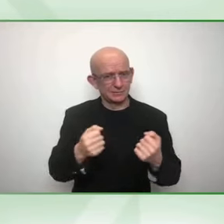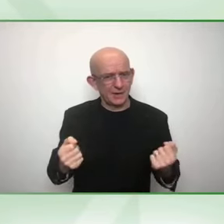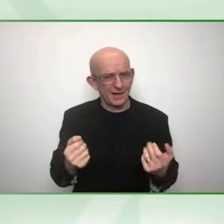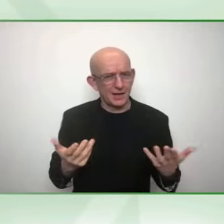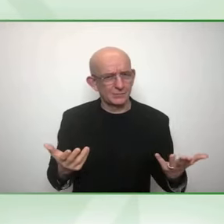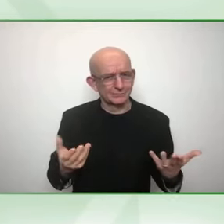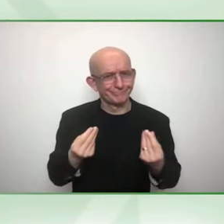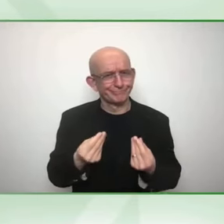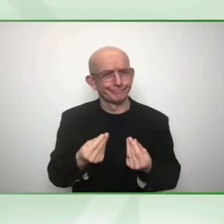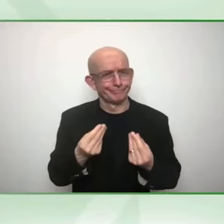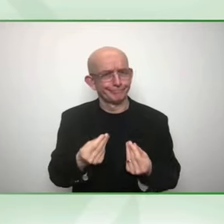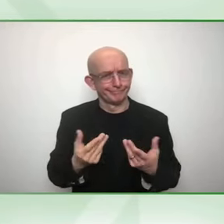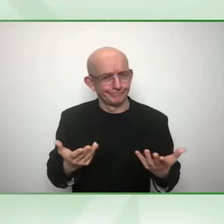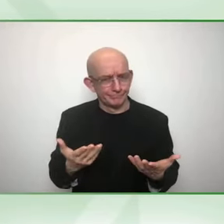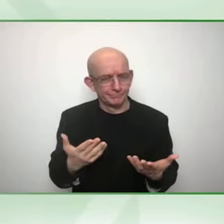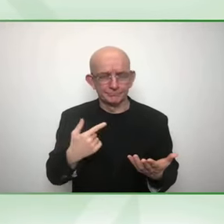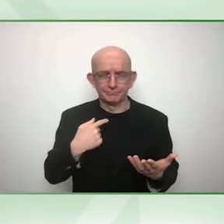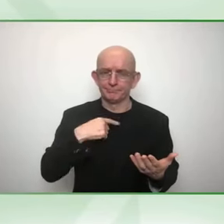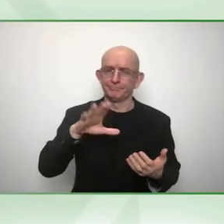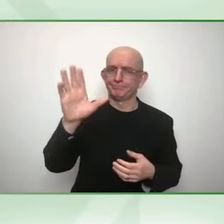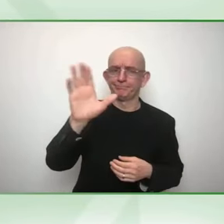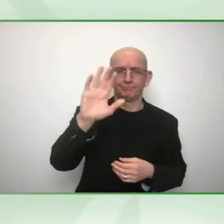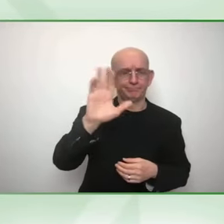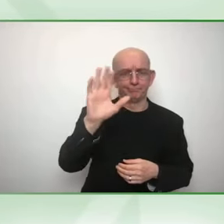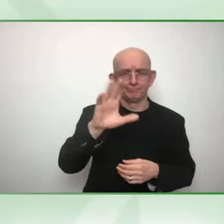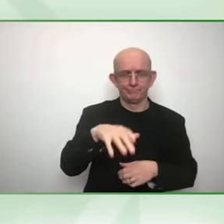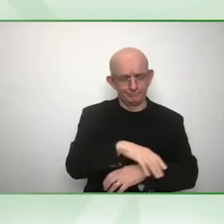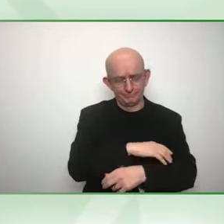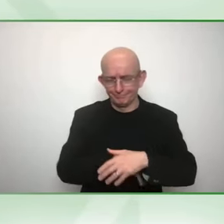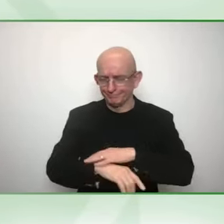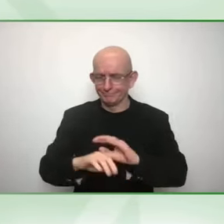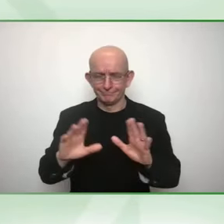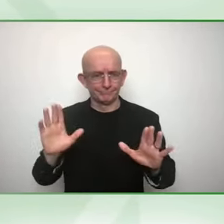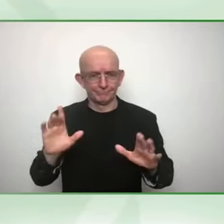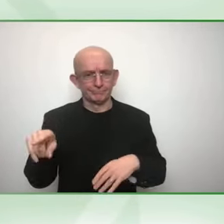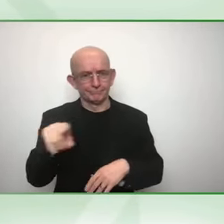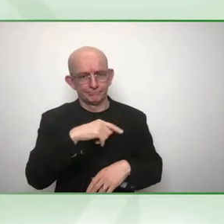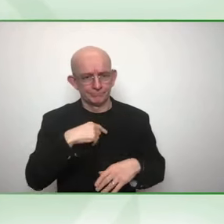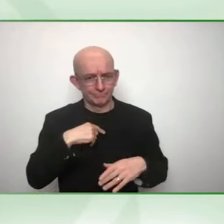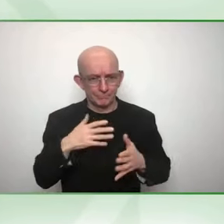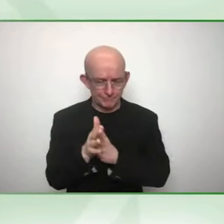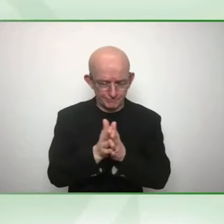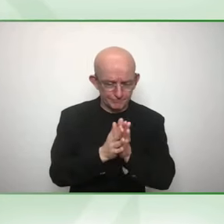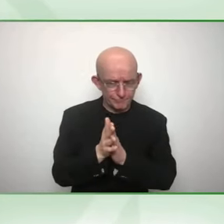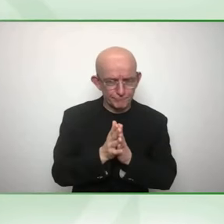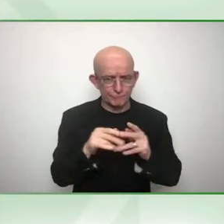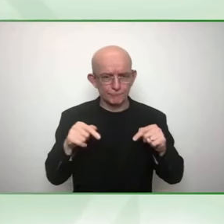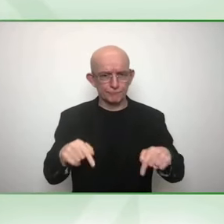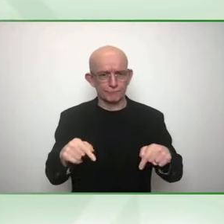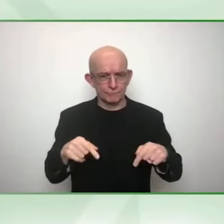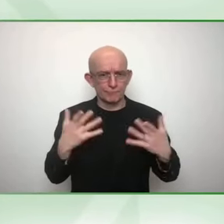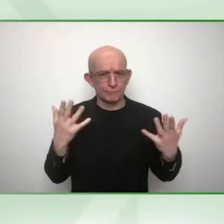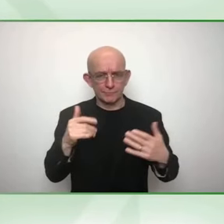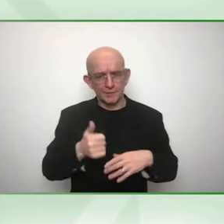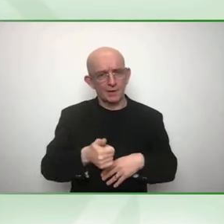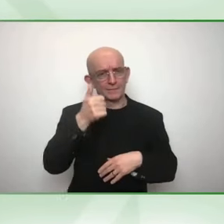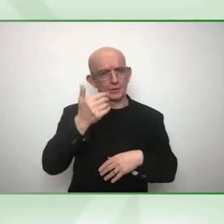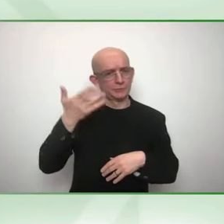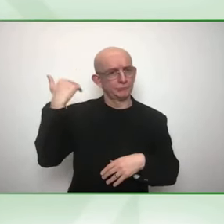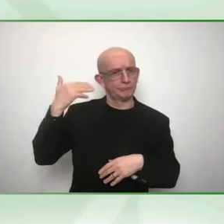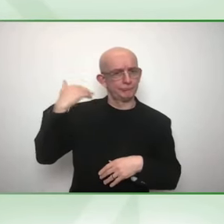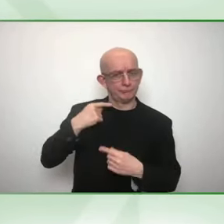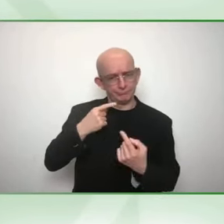conversation I think went on for hours nearly, is in the same way that we cannot achieve the goals and the aims